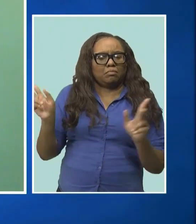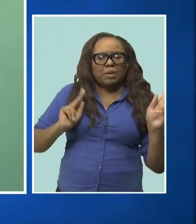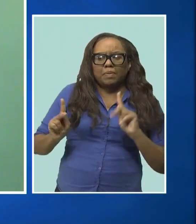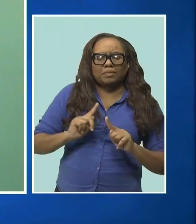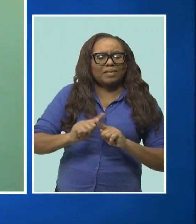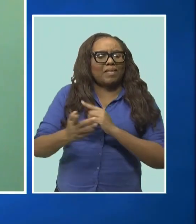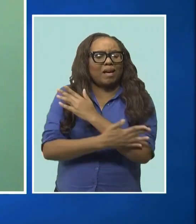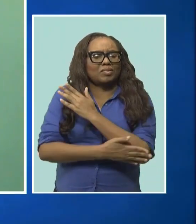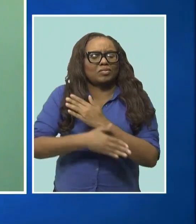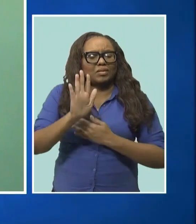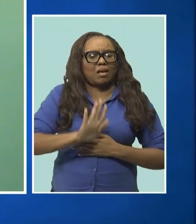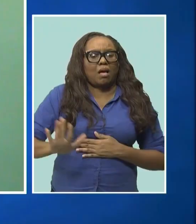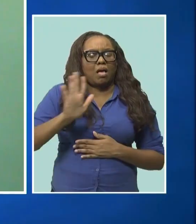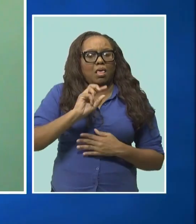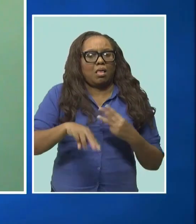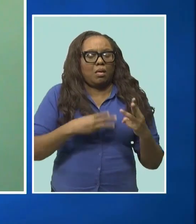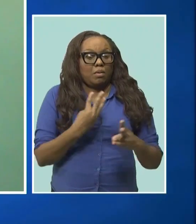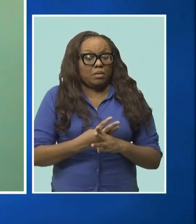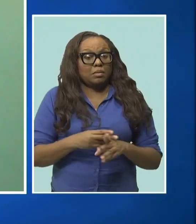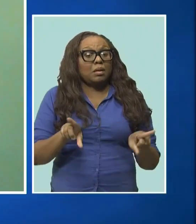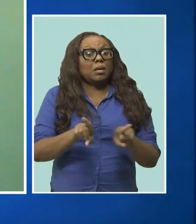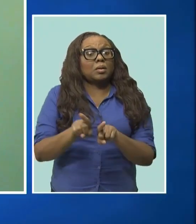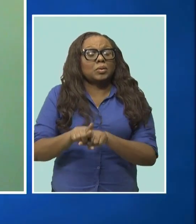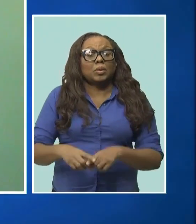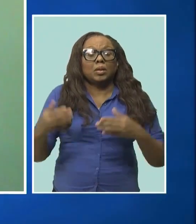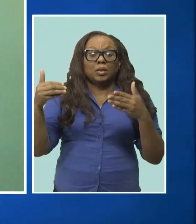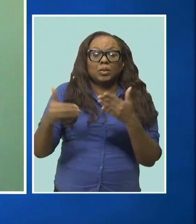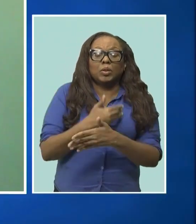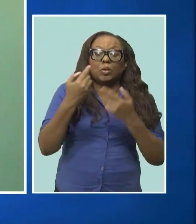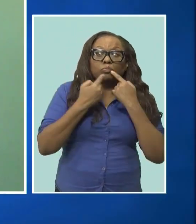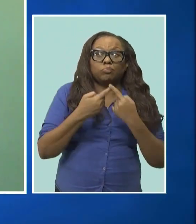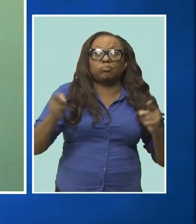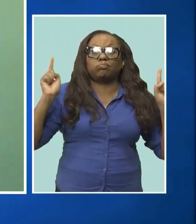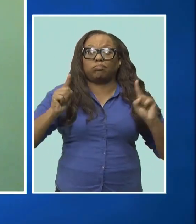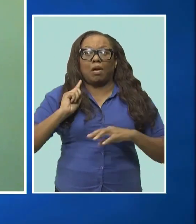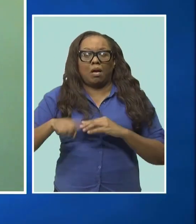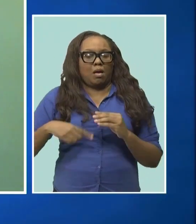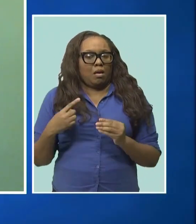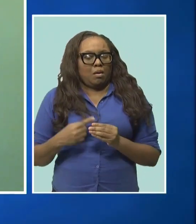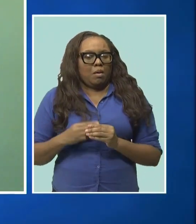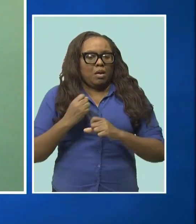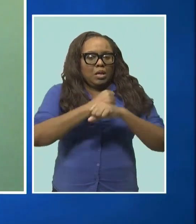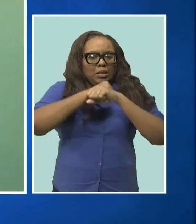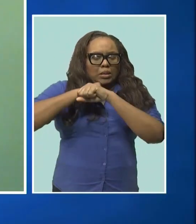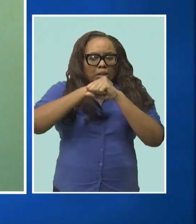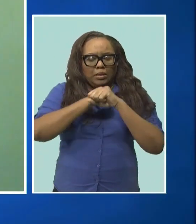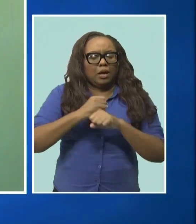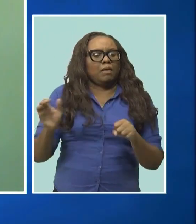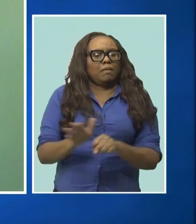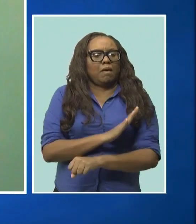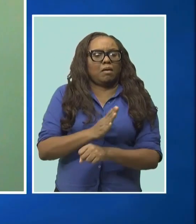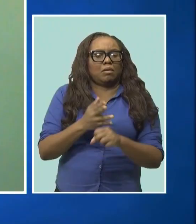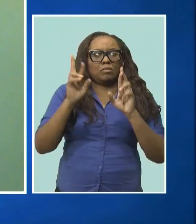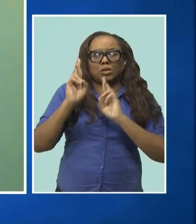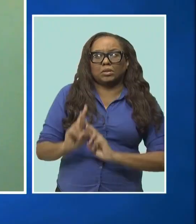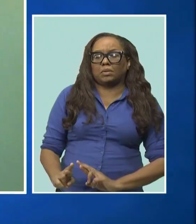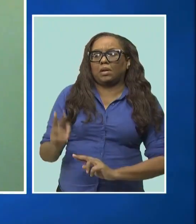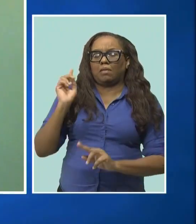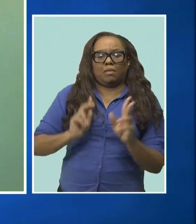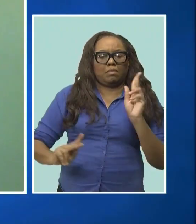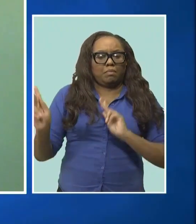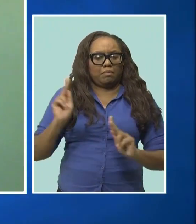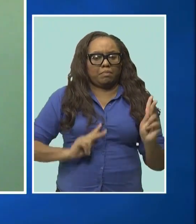implementing the new declaration on the promotion, protection and full respect for the rights of